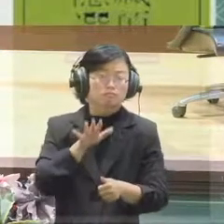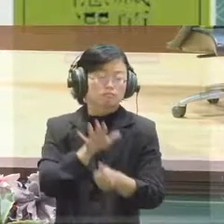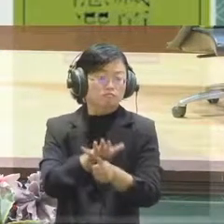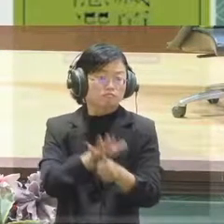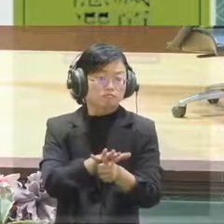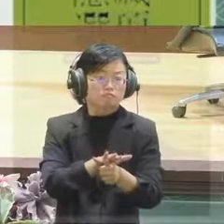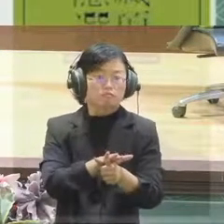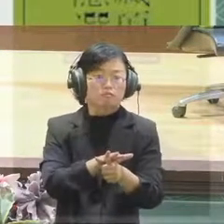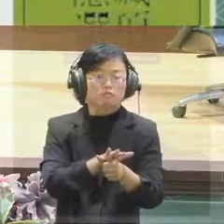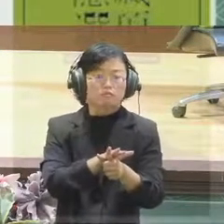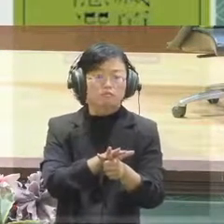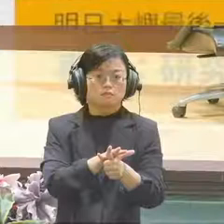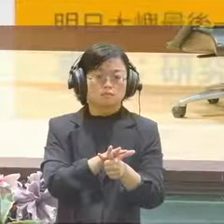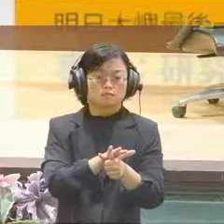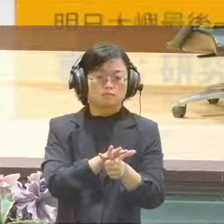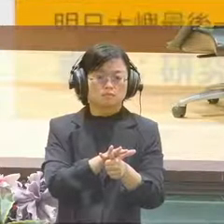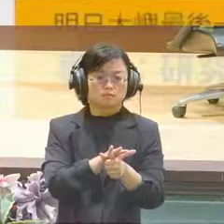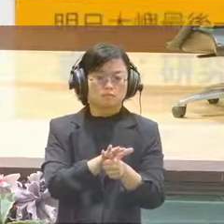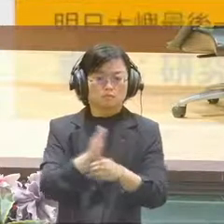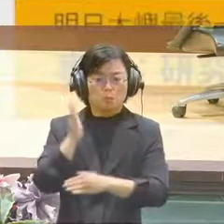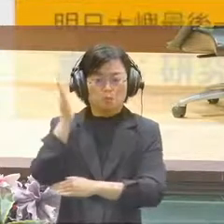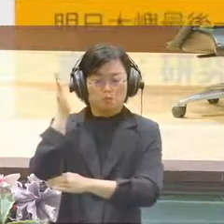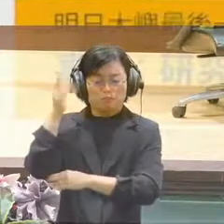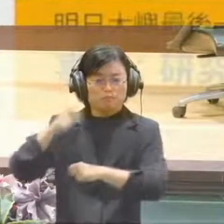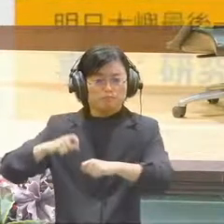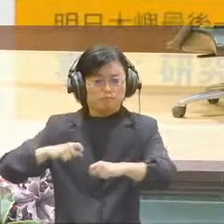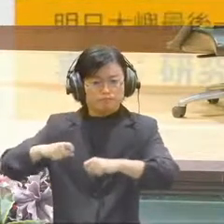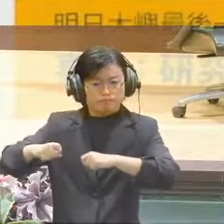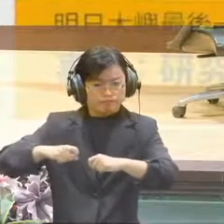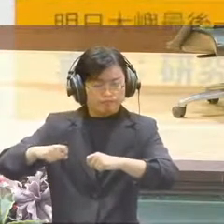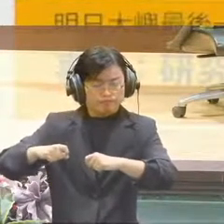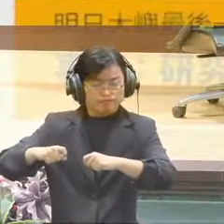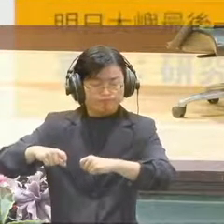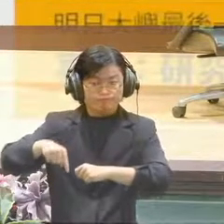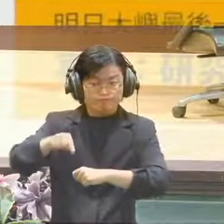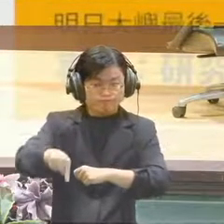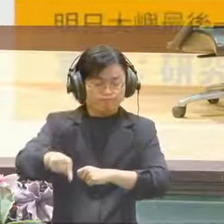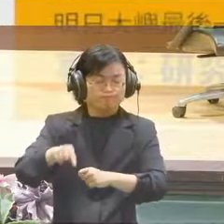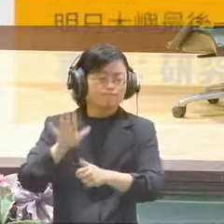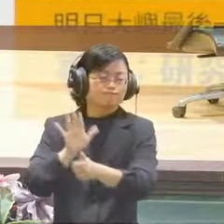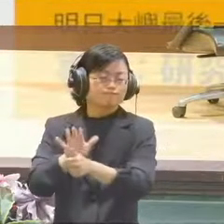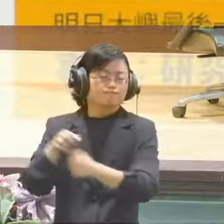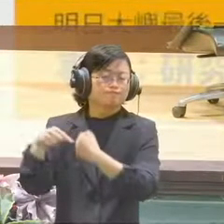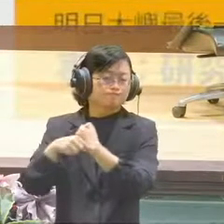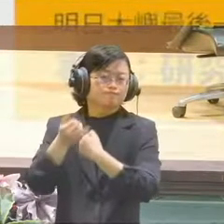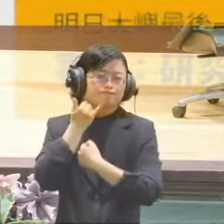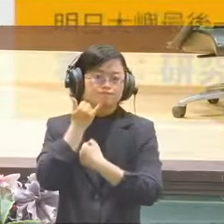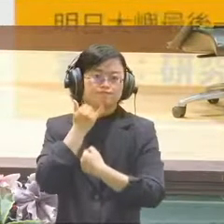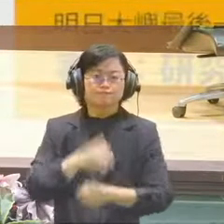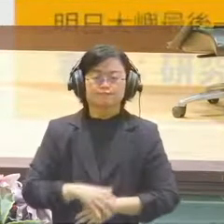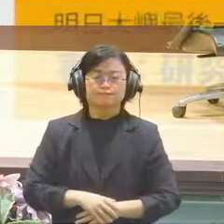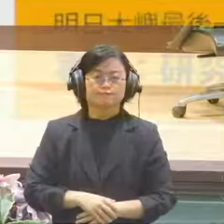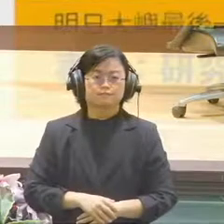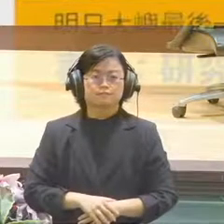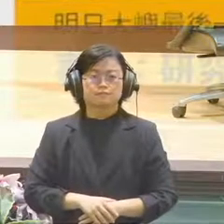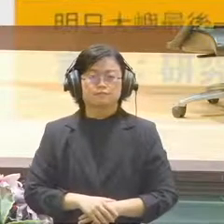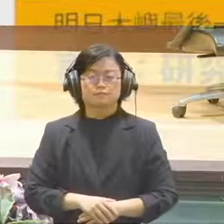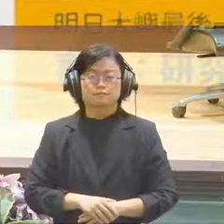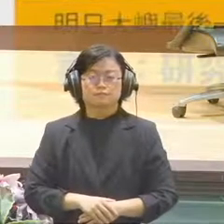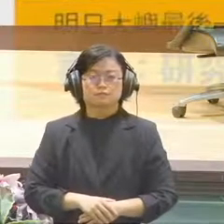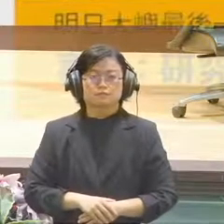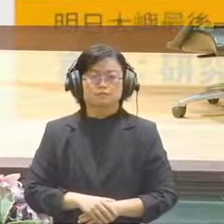study areas. And apart from doing some research